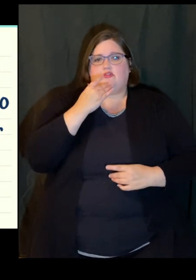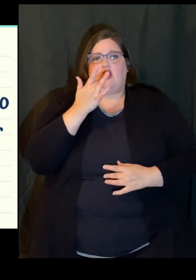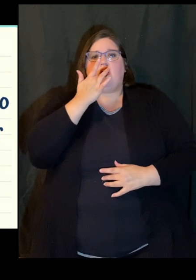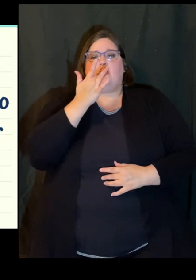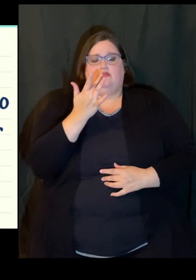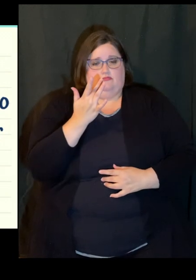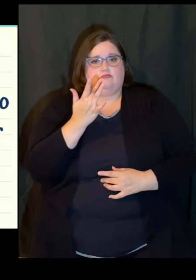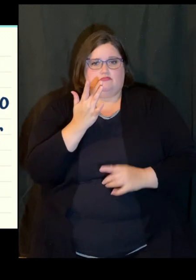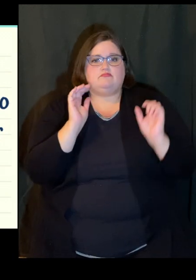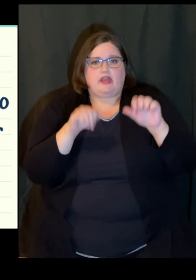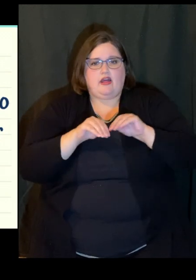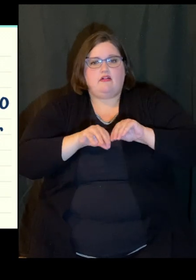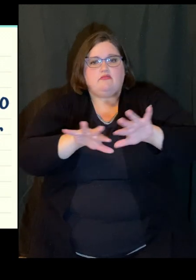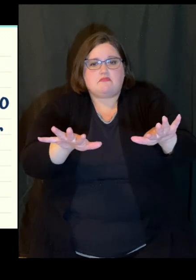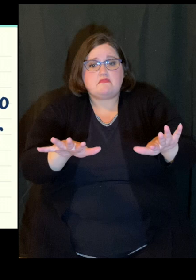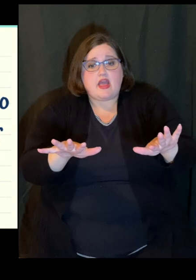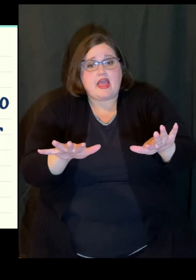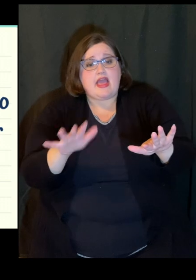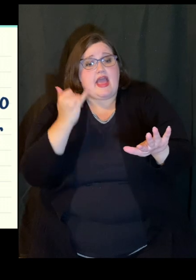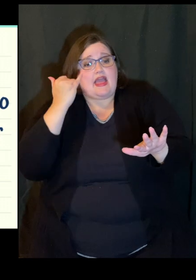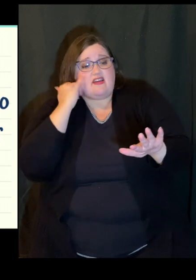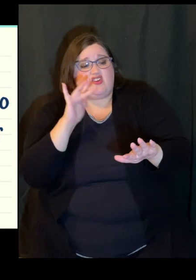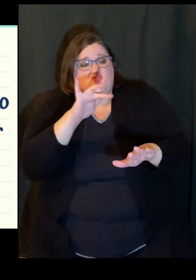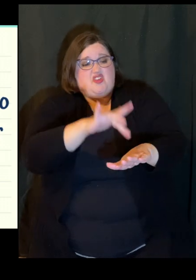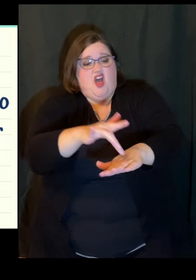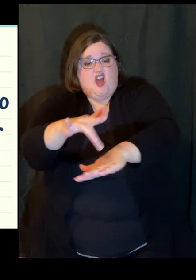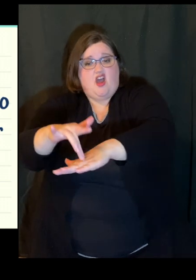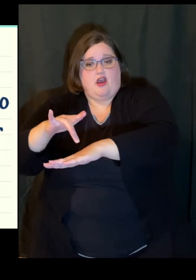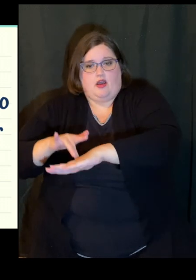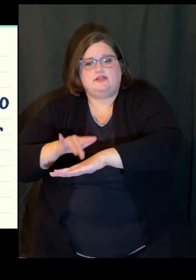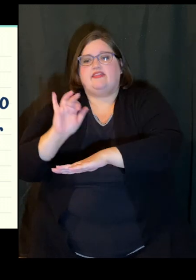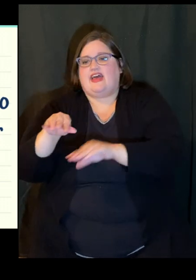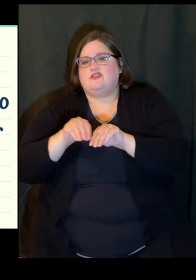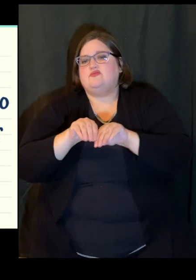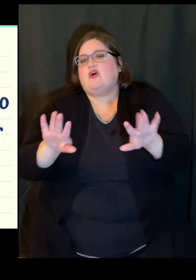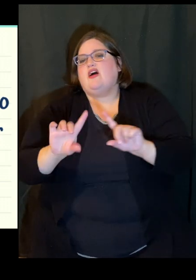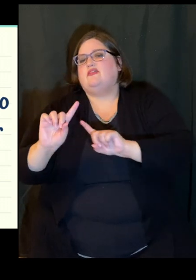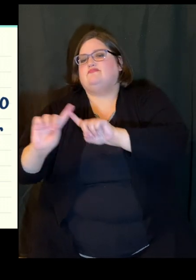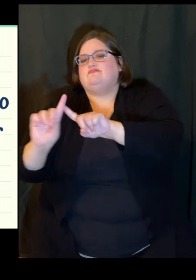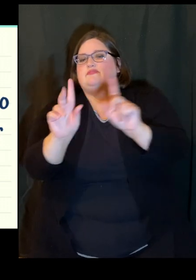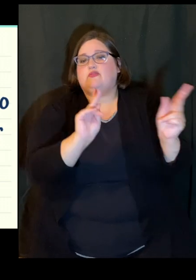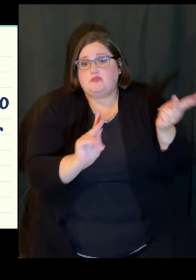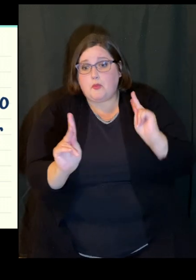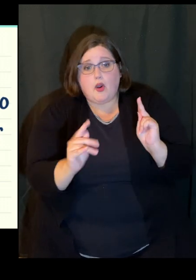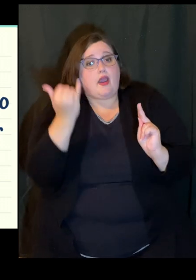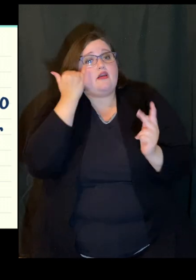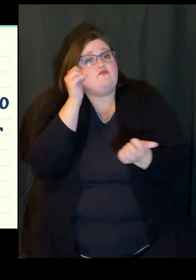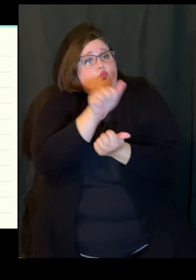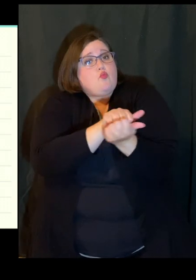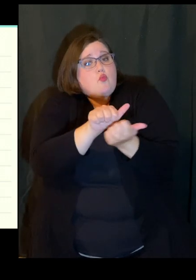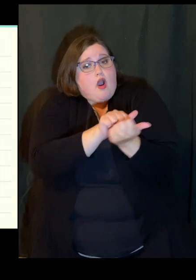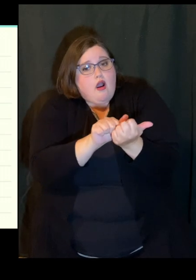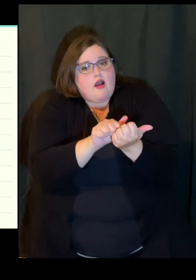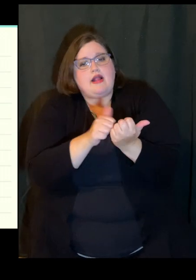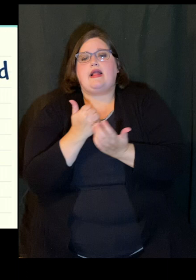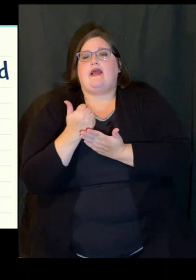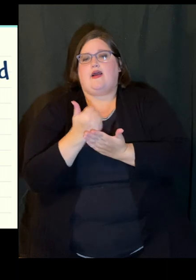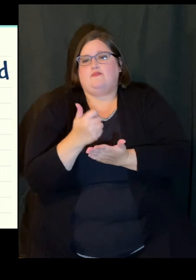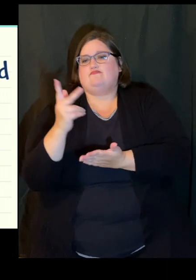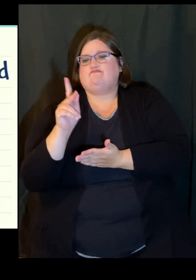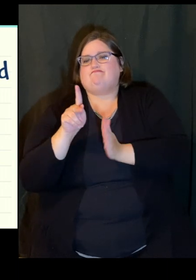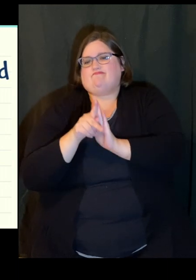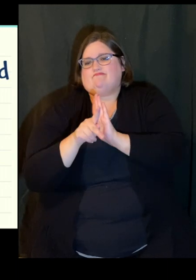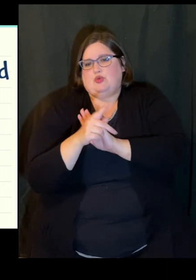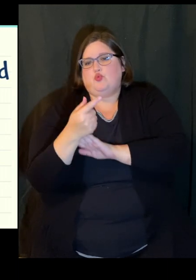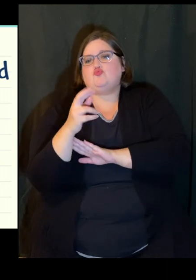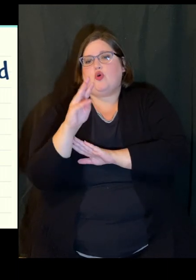wash your hands, you can kill germs, and help keep you and everyone around you healthy. How should you wash your